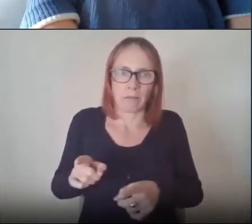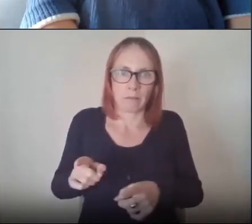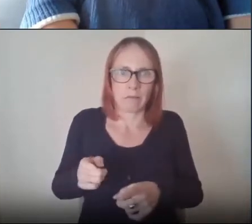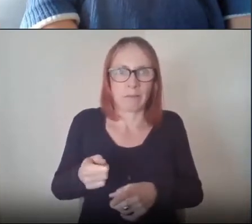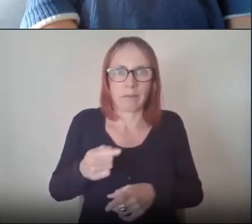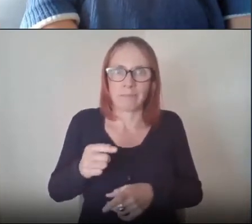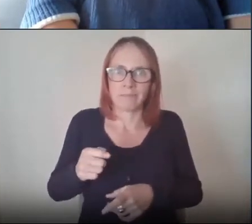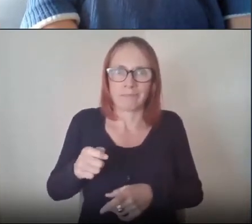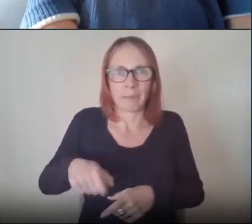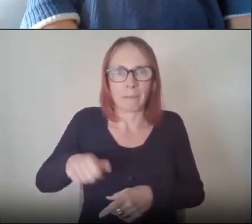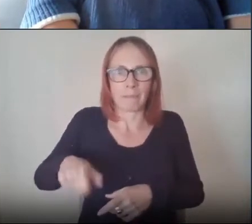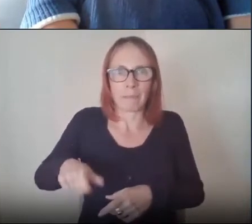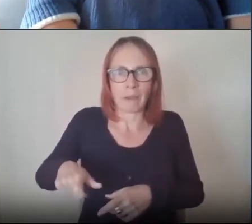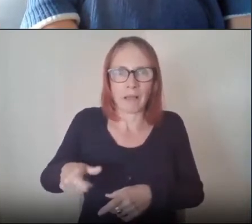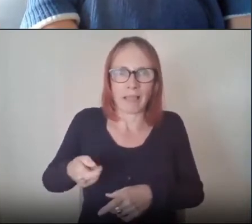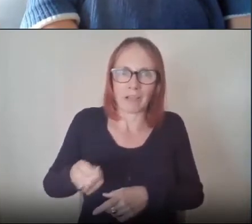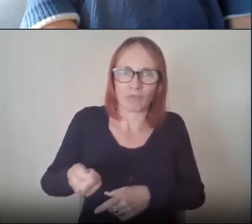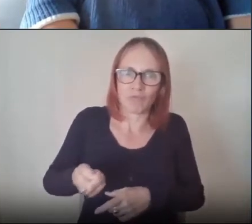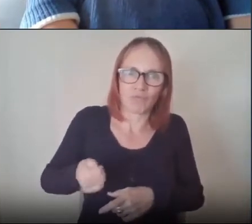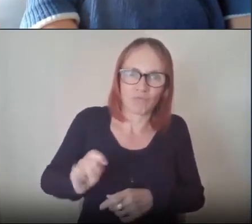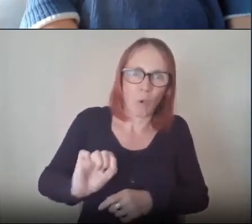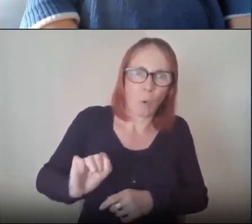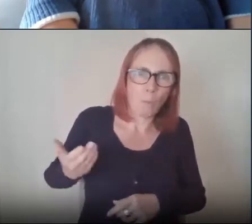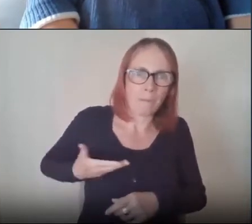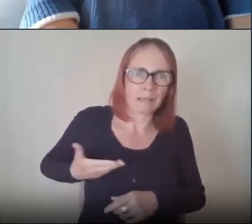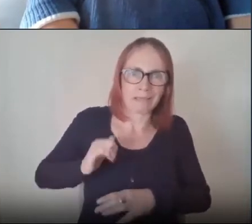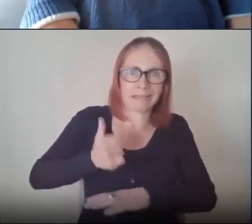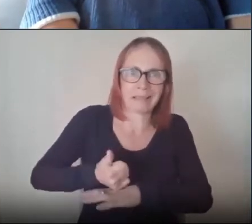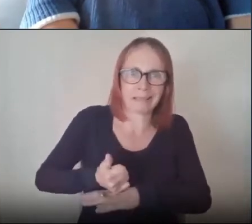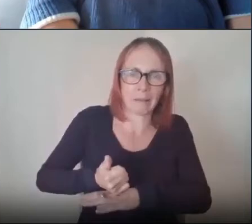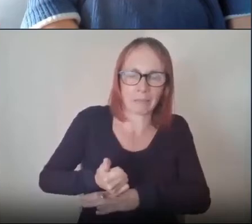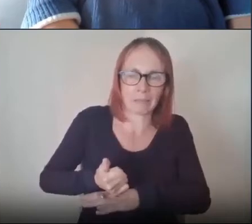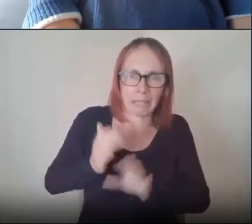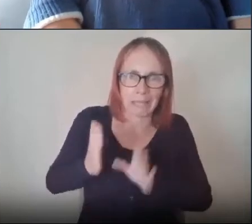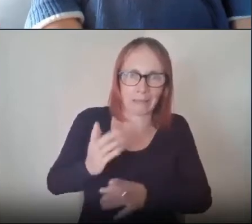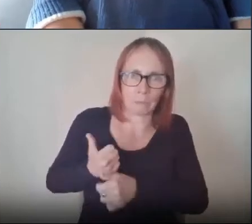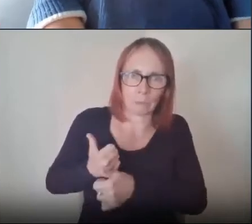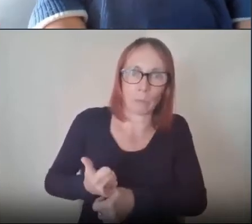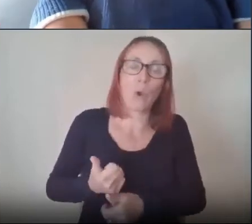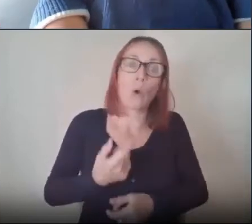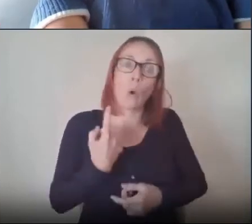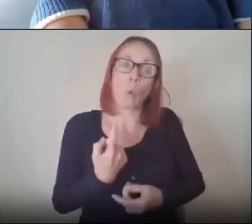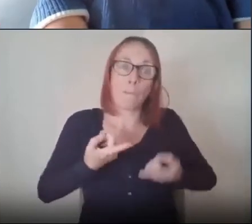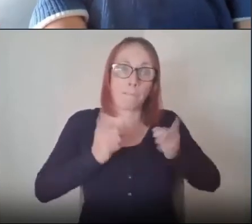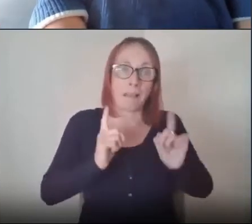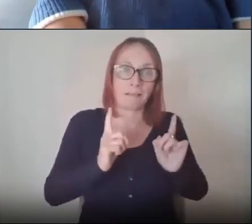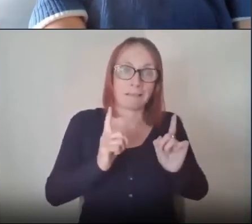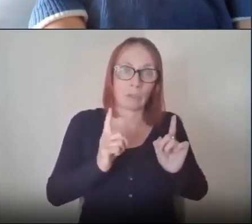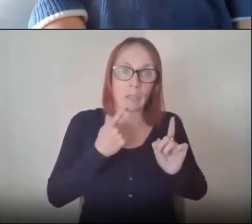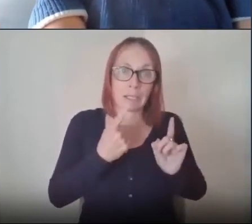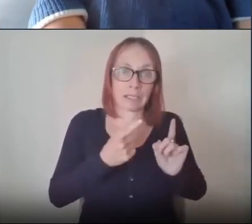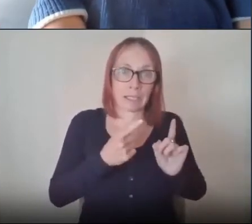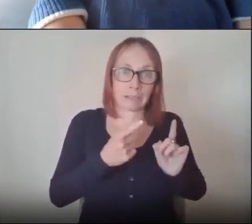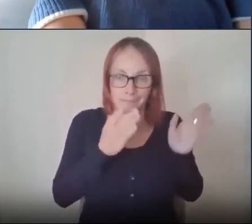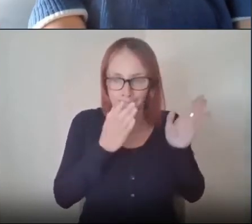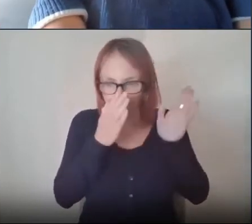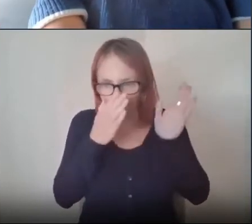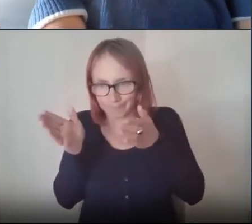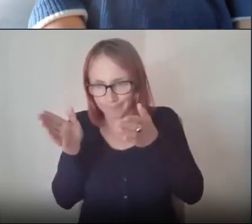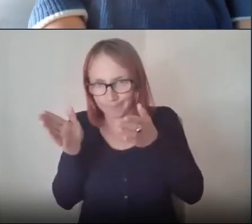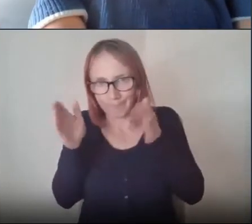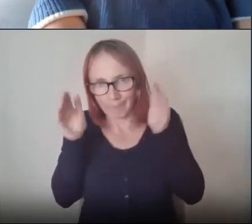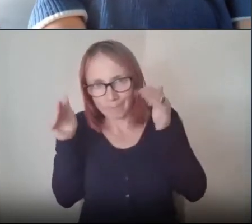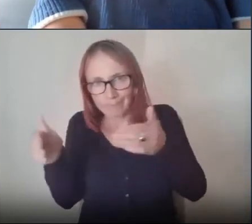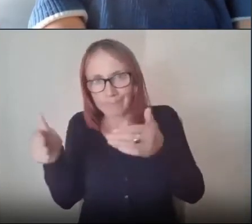bragg and one of the reasons that bragg was set up so i took a manager offline and said right your job is to now support all of those